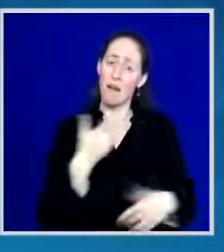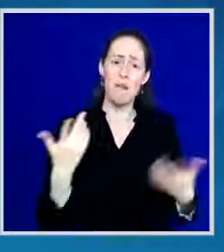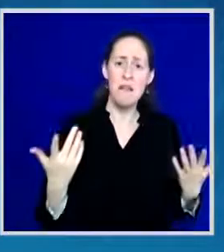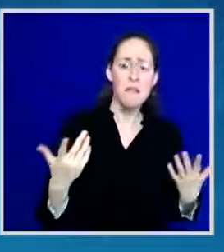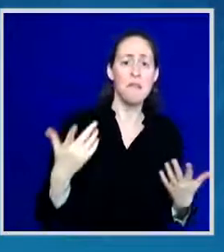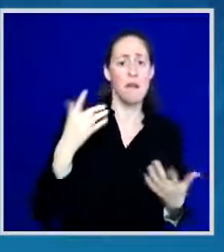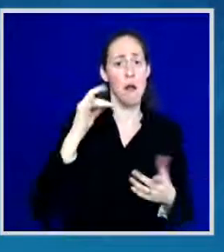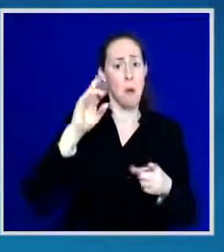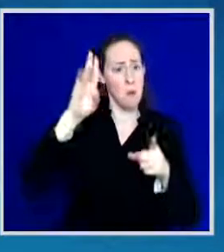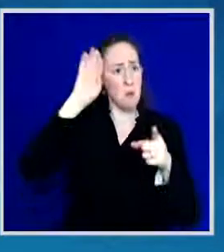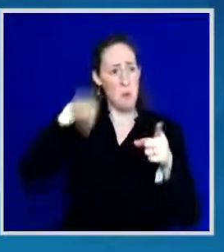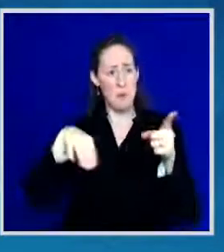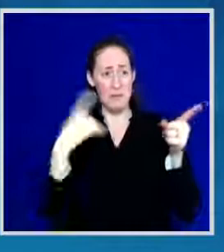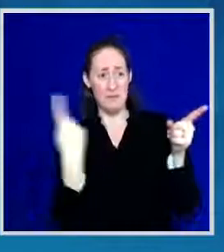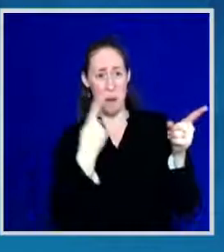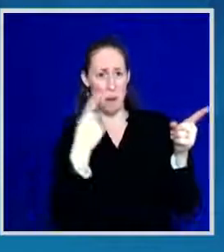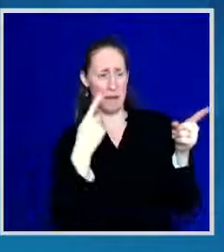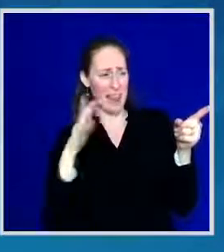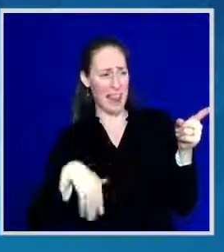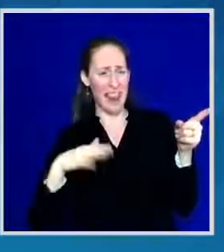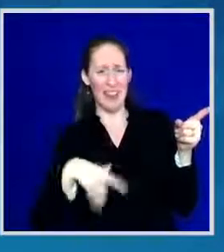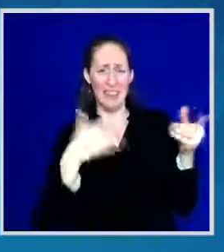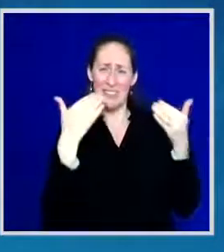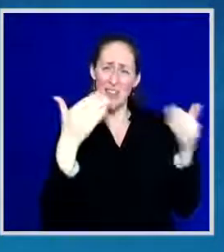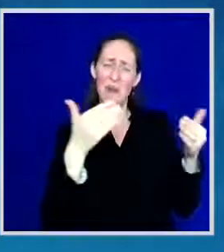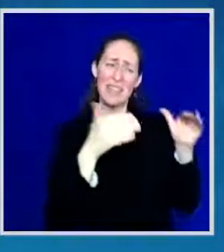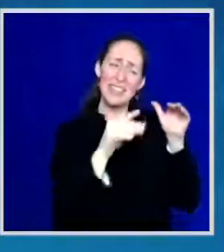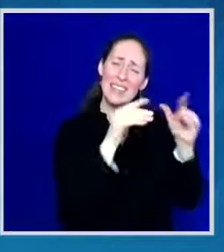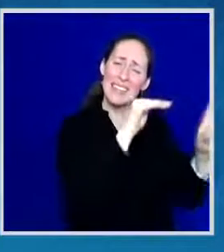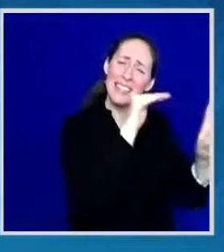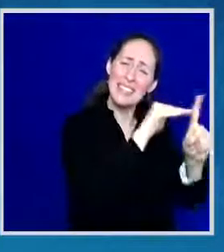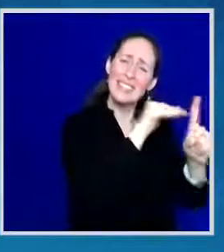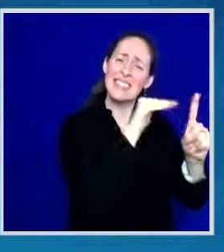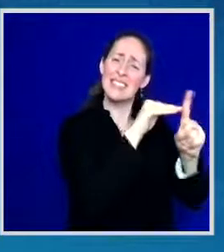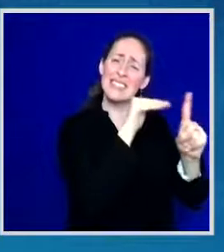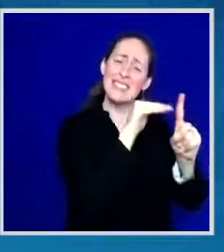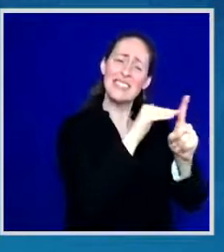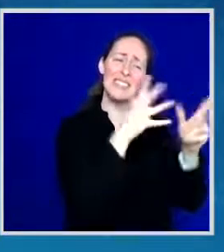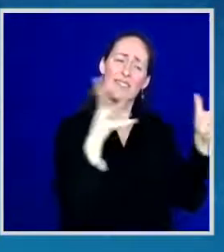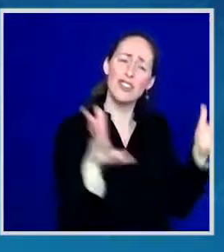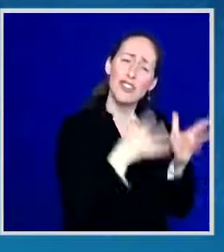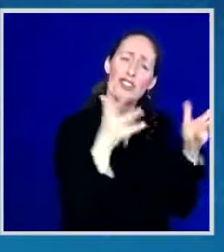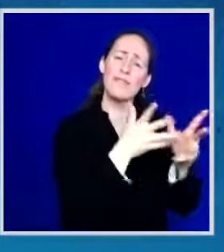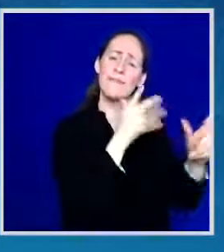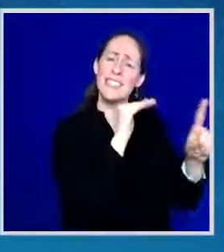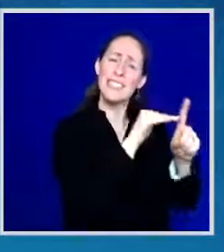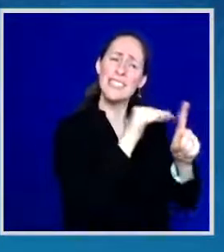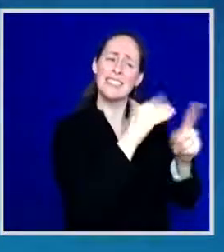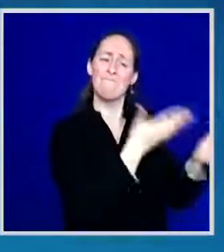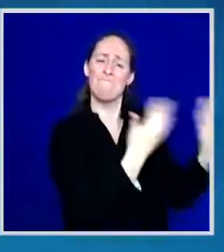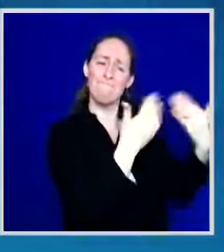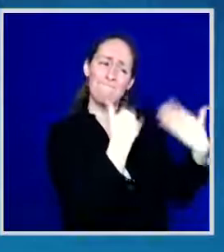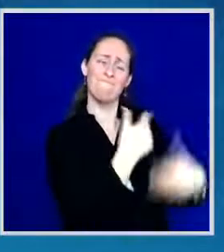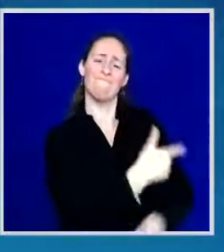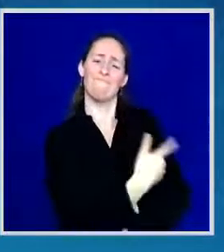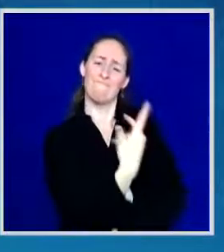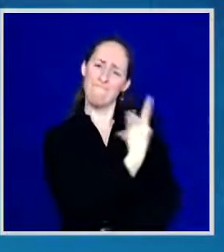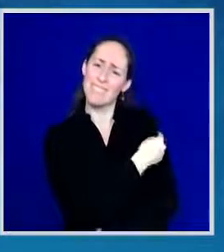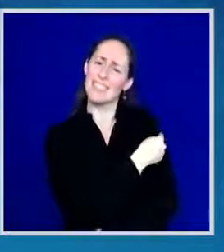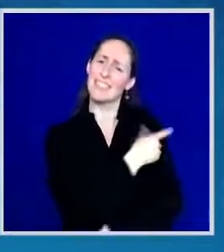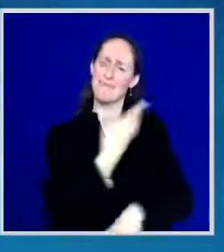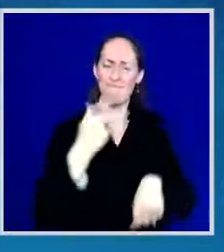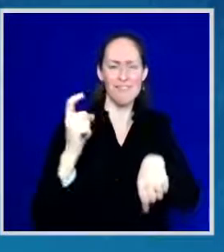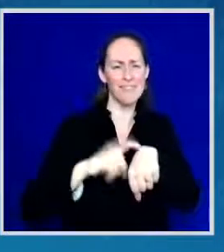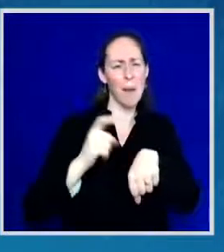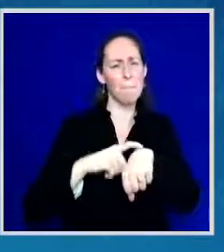hasn't, please ask folks to just roll up their sleeves. It's time for each one of us to do